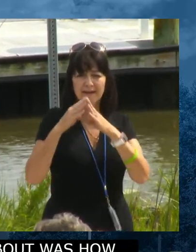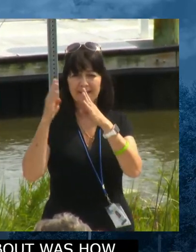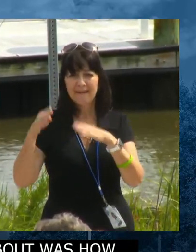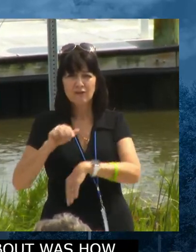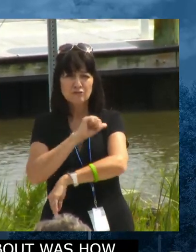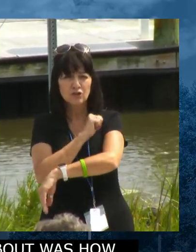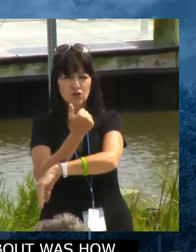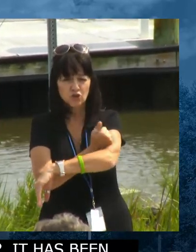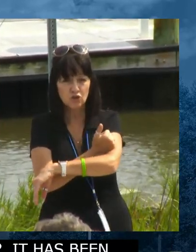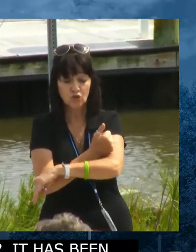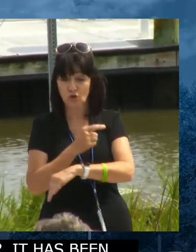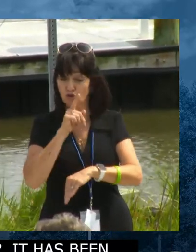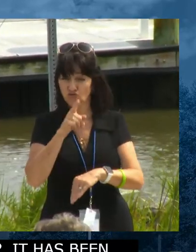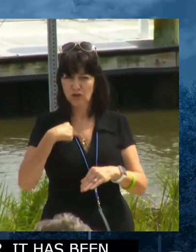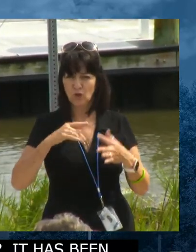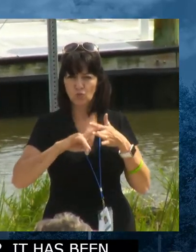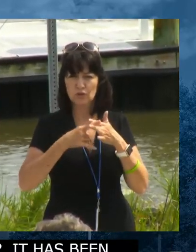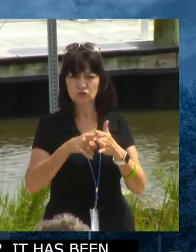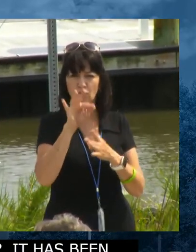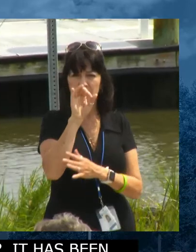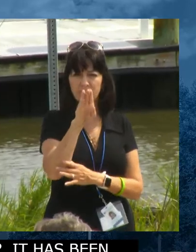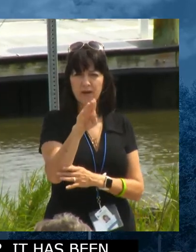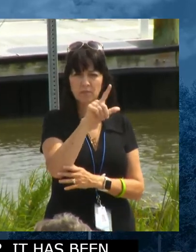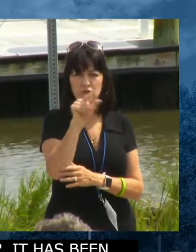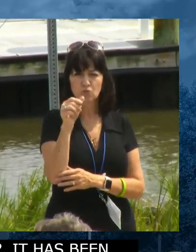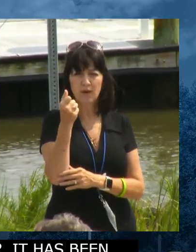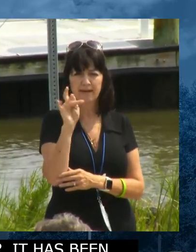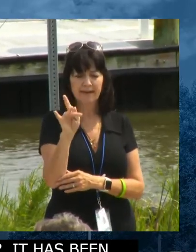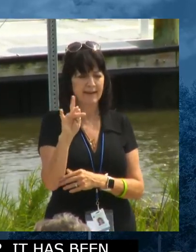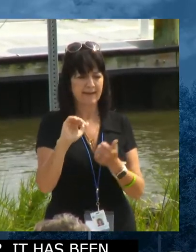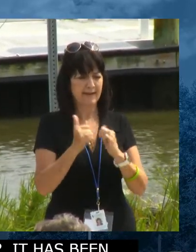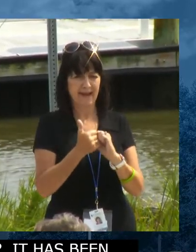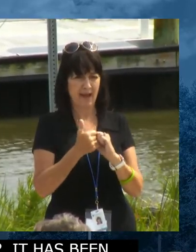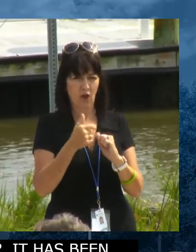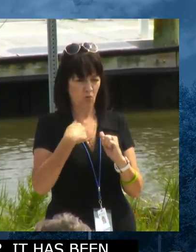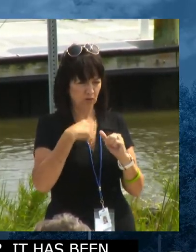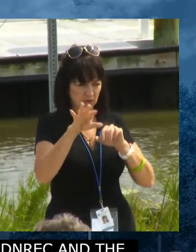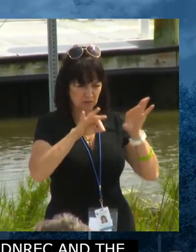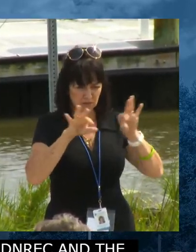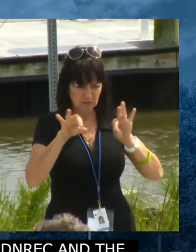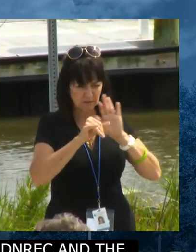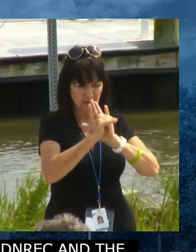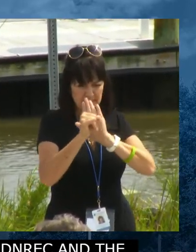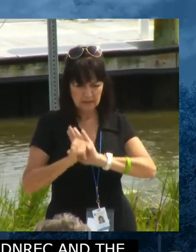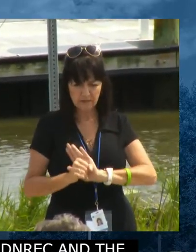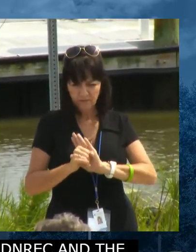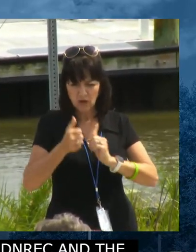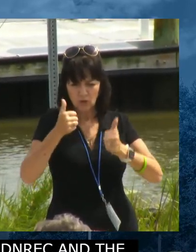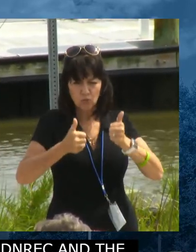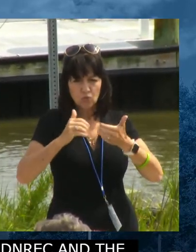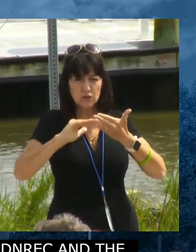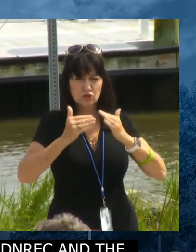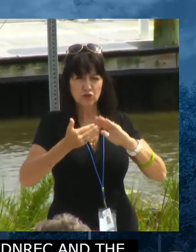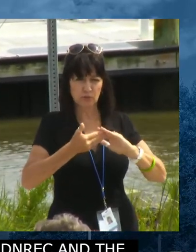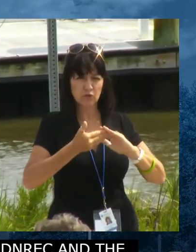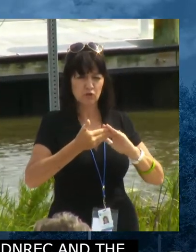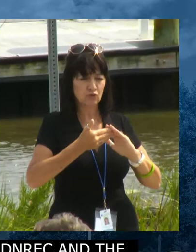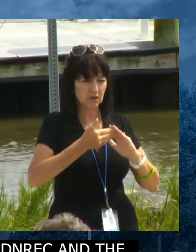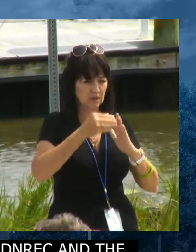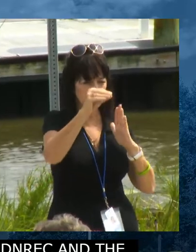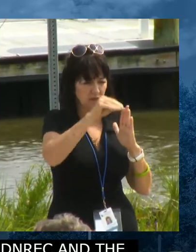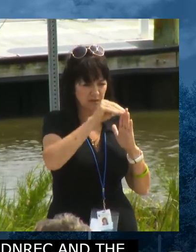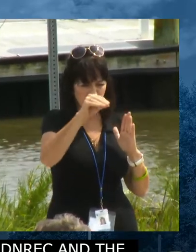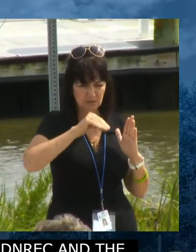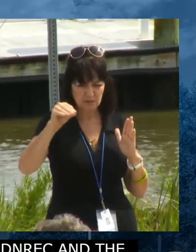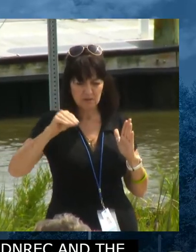February 2018, actually, to start figuring out how do we identify communities? How do we put together a matrix and figuring out